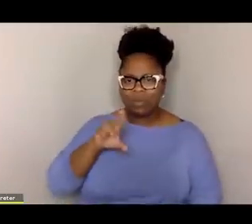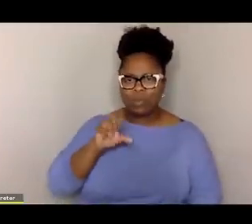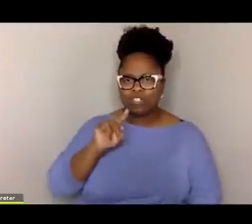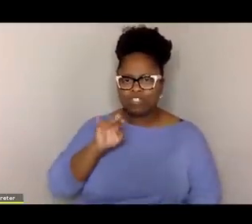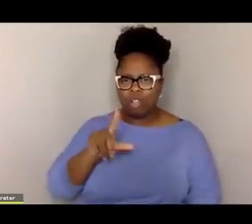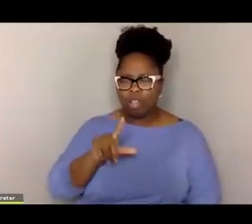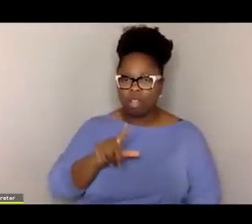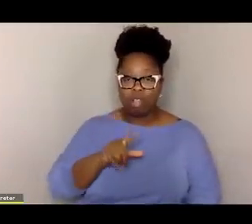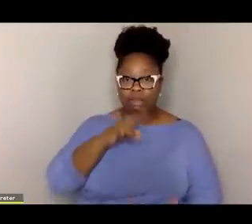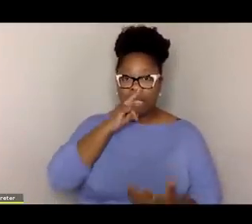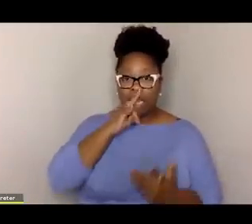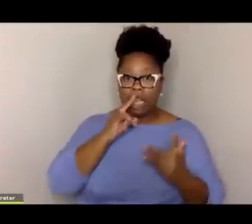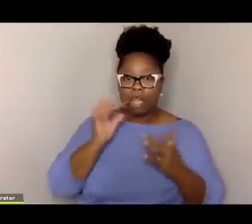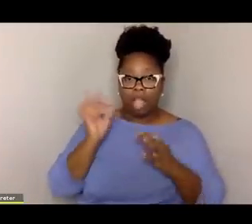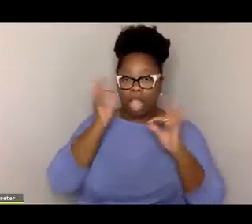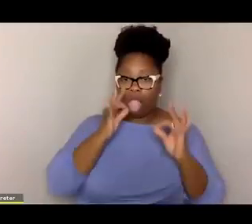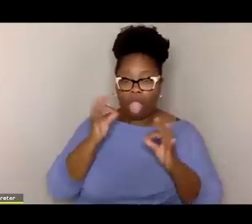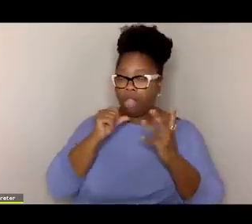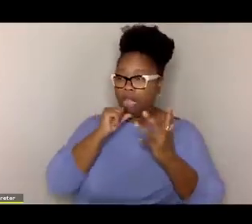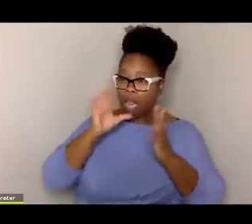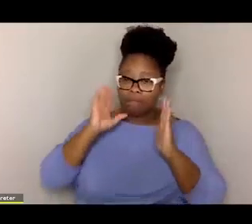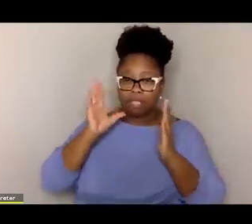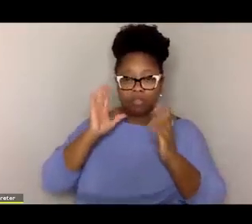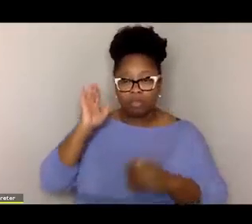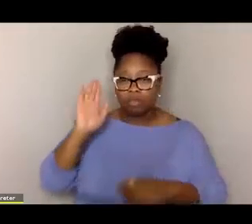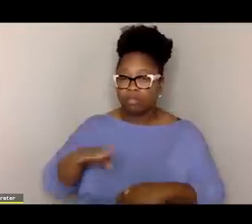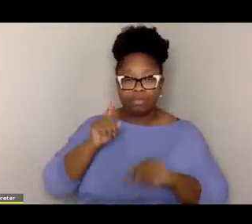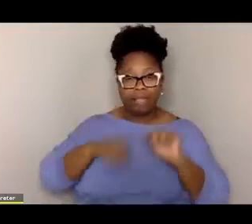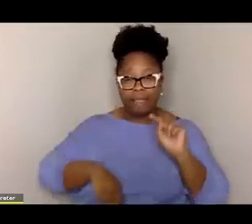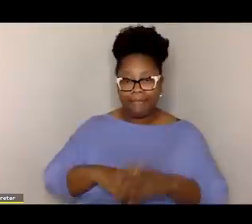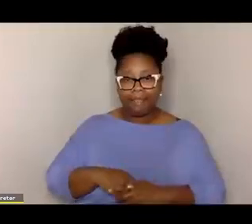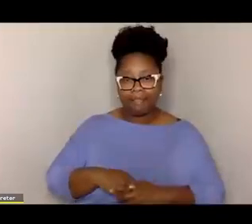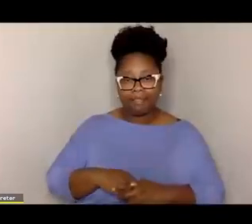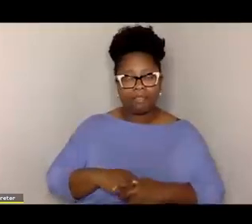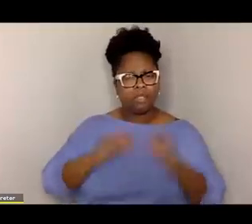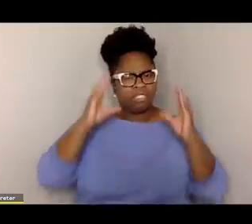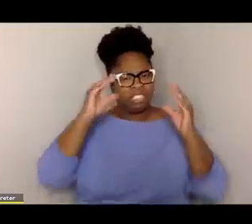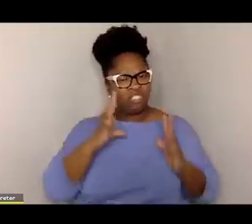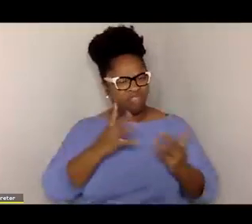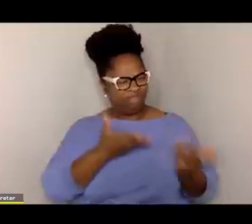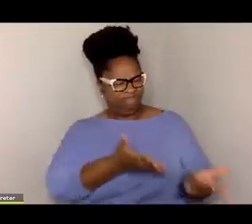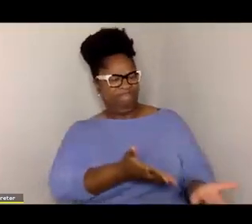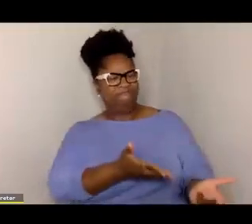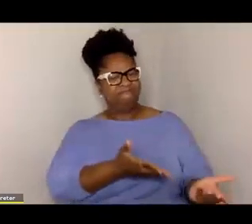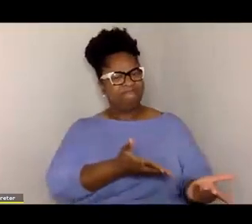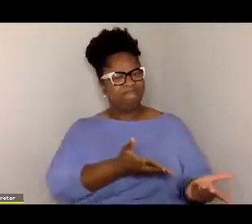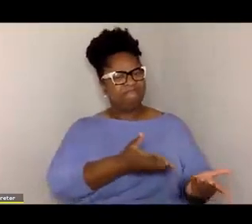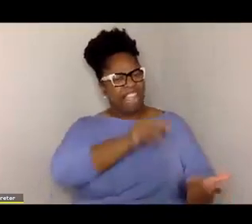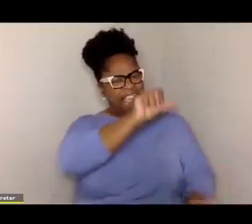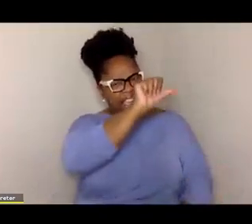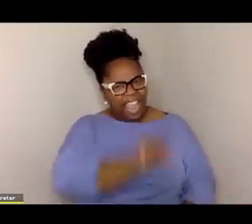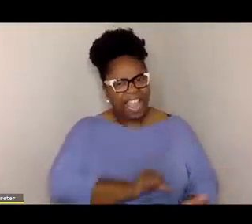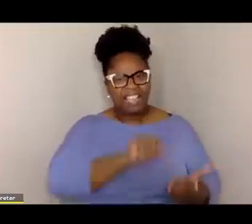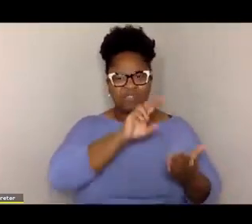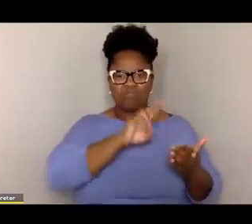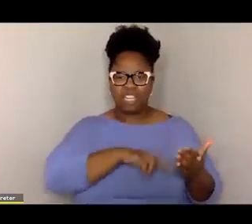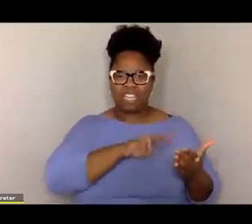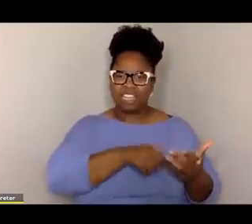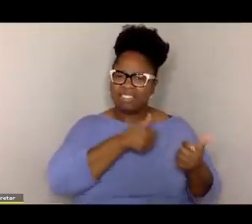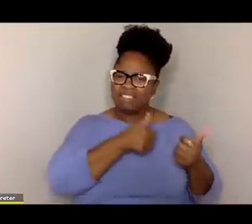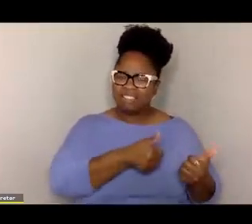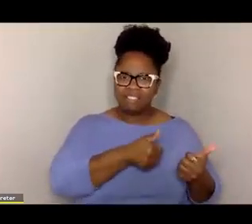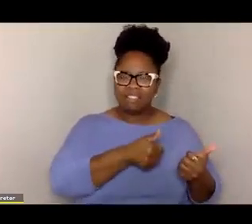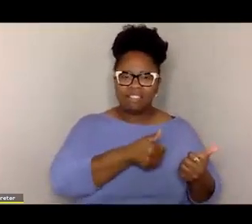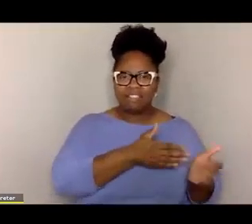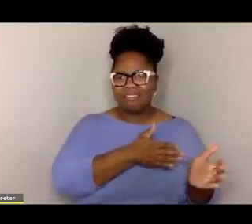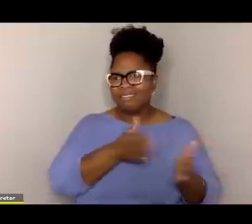And these kids are like dipping in and out of attention. And so the teachers see a kid who gets all